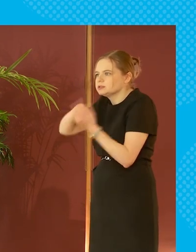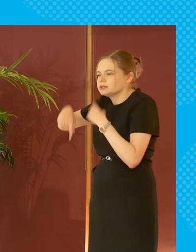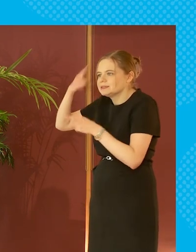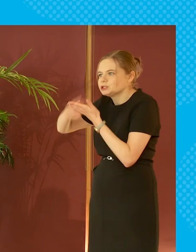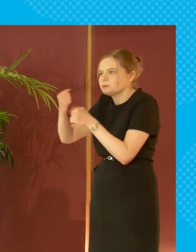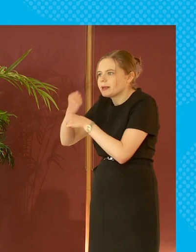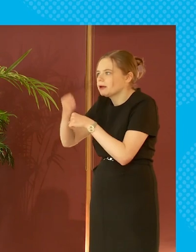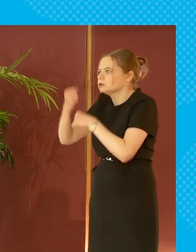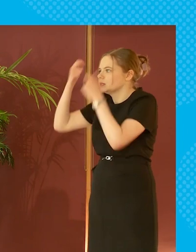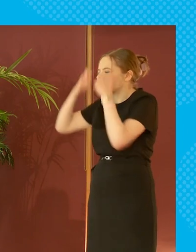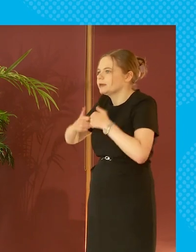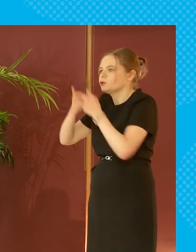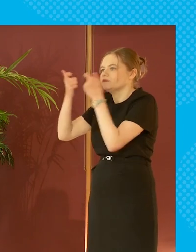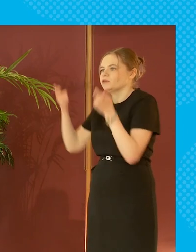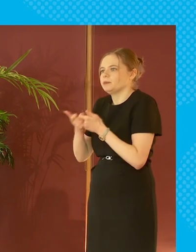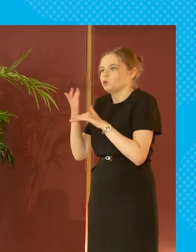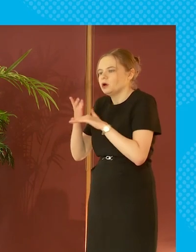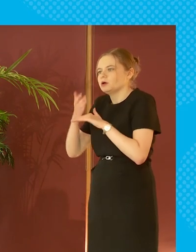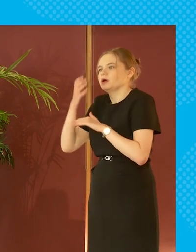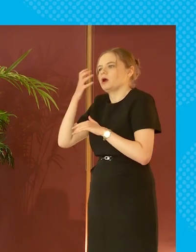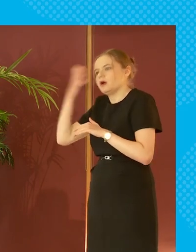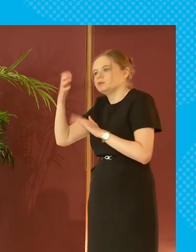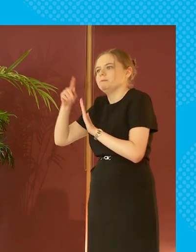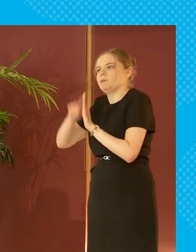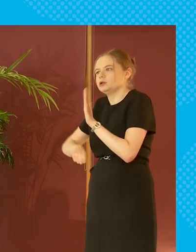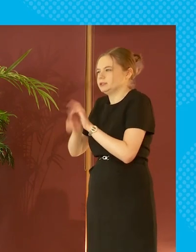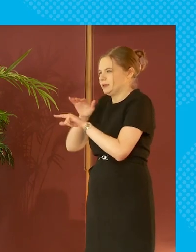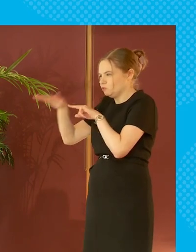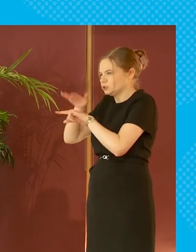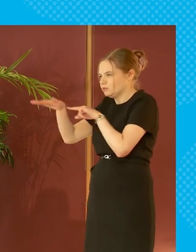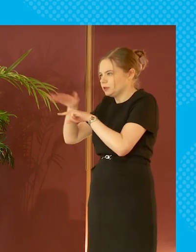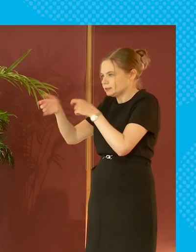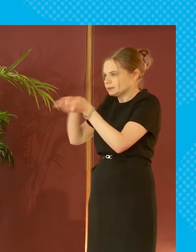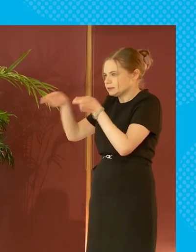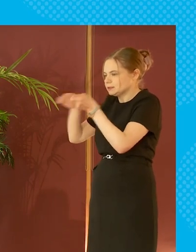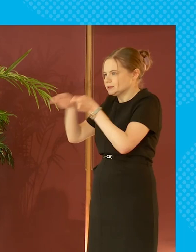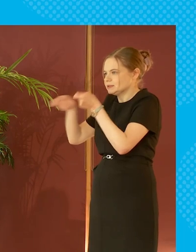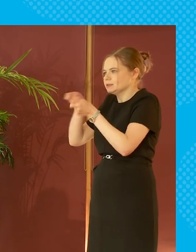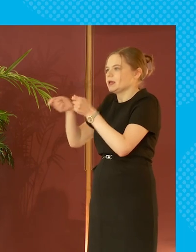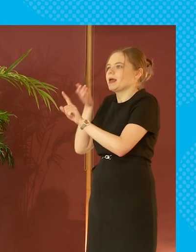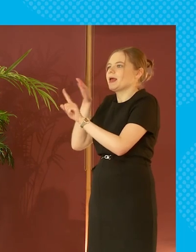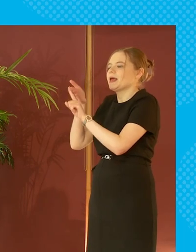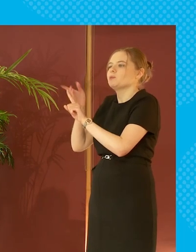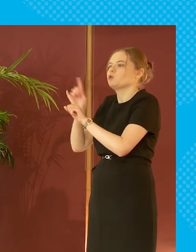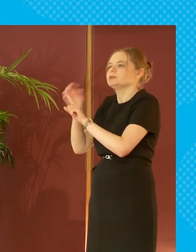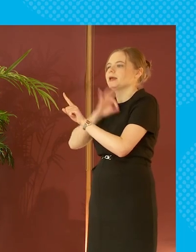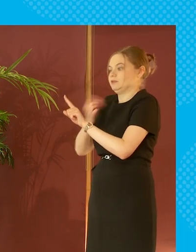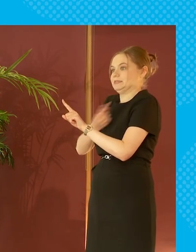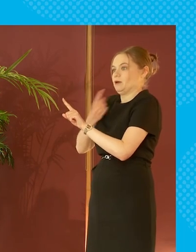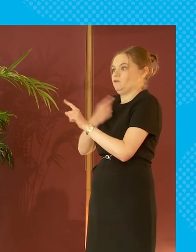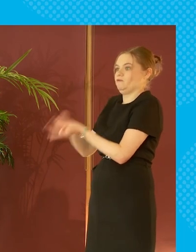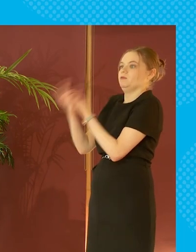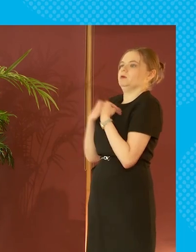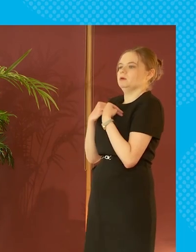legal frameworks and government policy and they're going to influence that policy in ways that benefit them not that